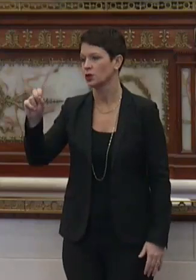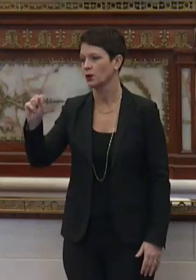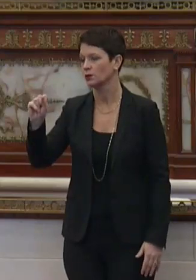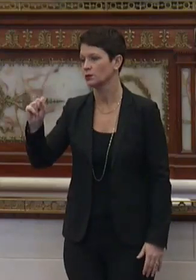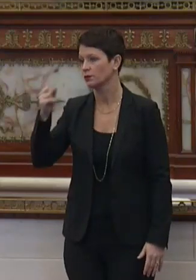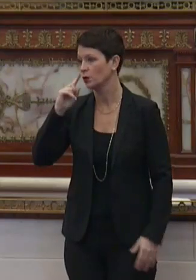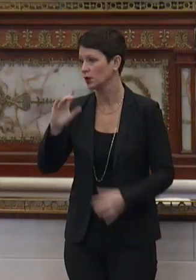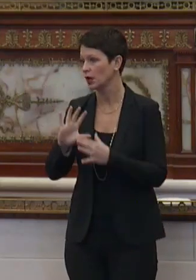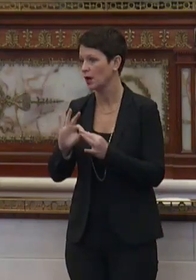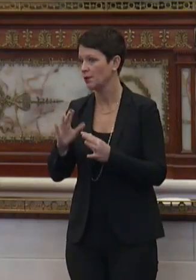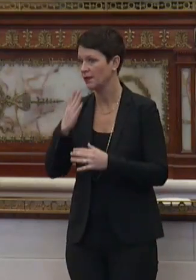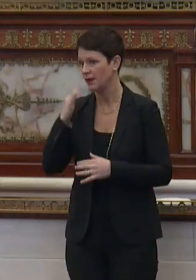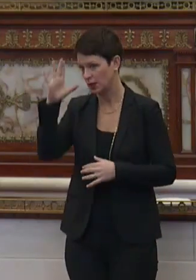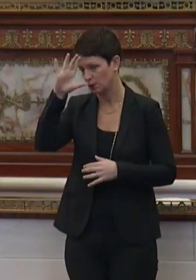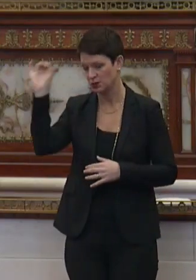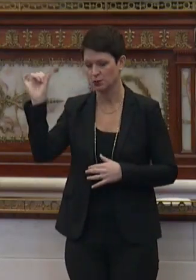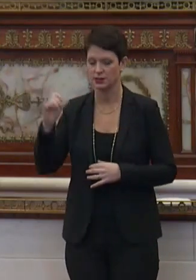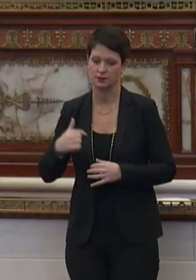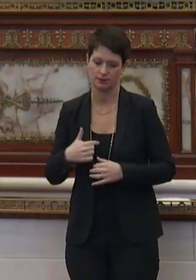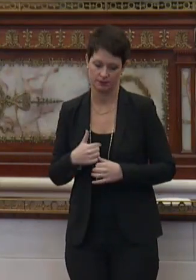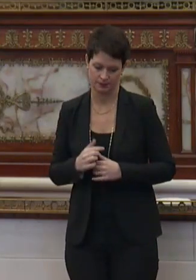Thank you, Mr. President.